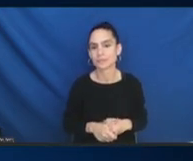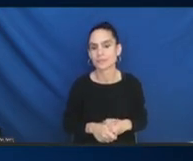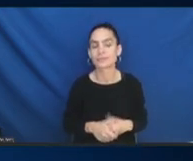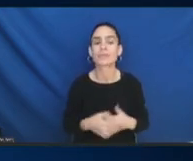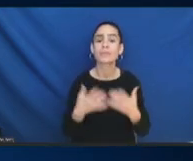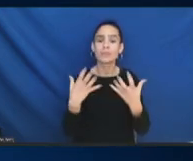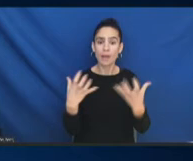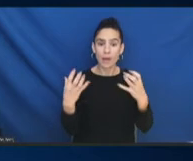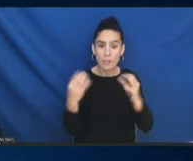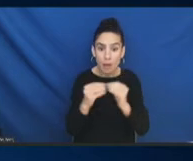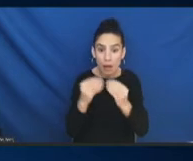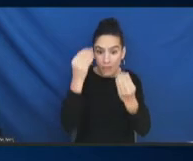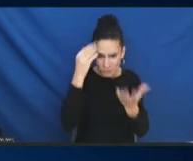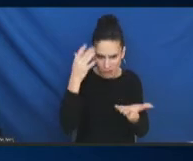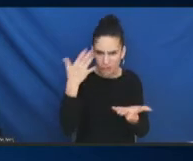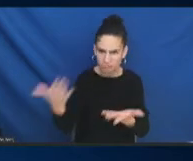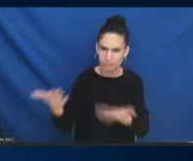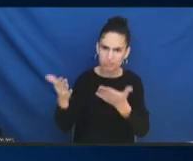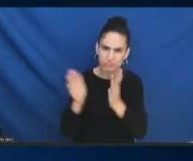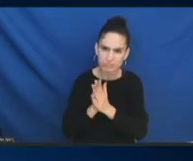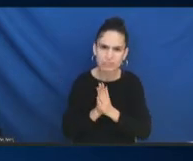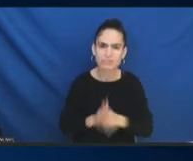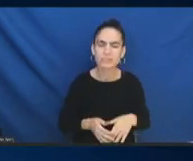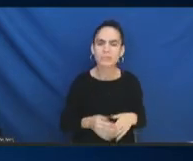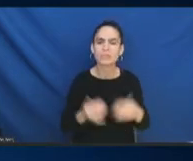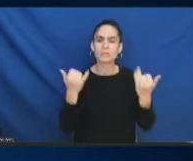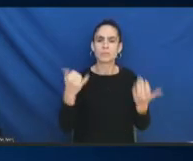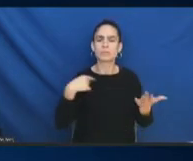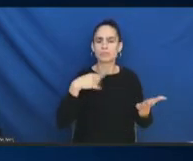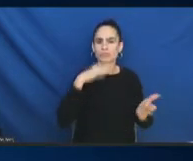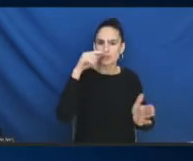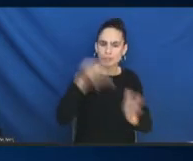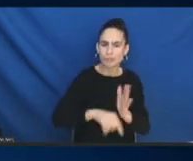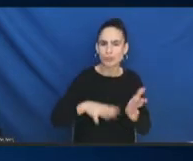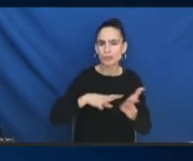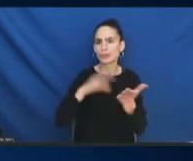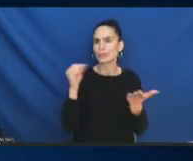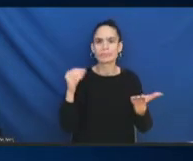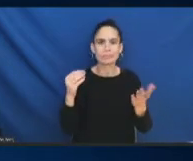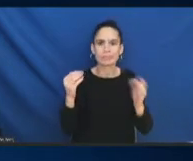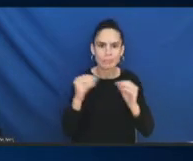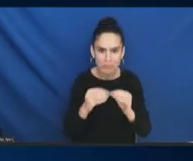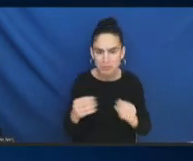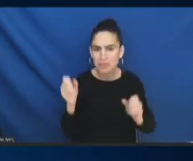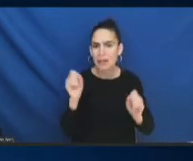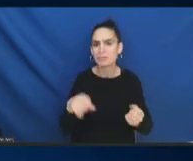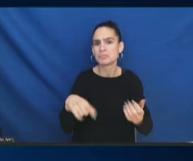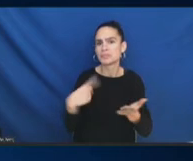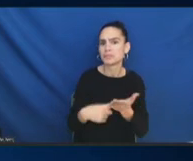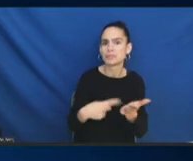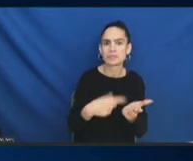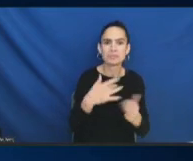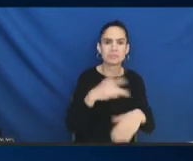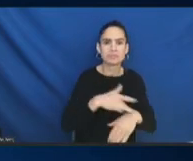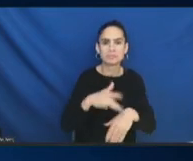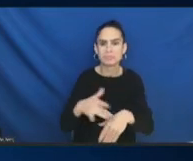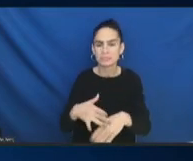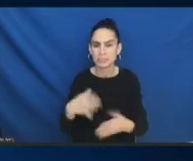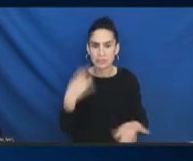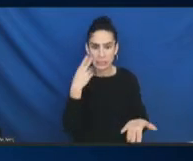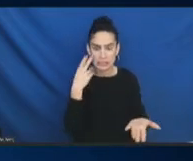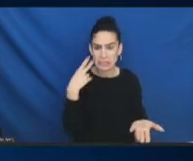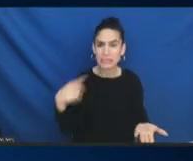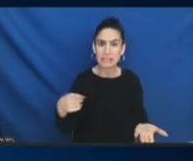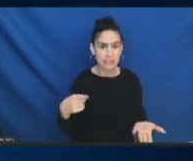today. So, if you want to, if we want to, we can go through some of those and see if there's more questions that you all have in terms